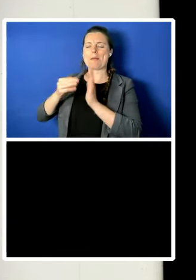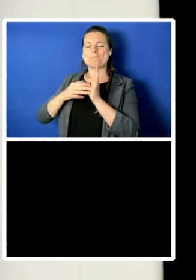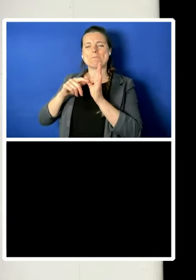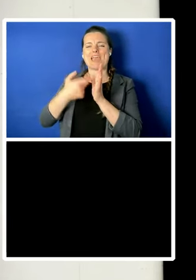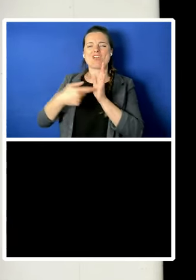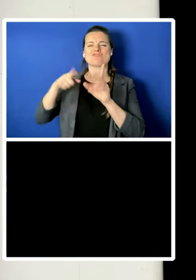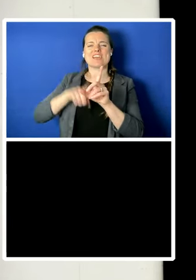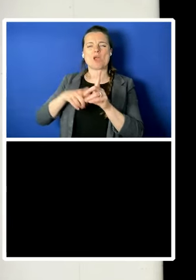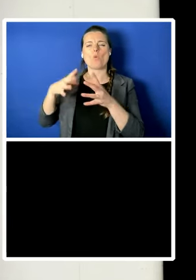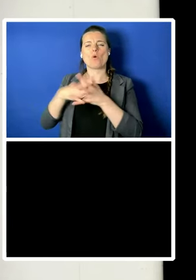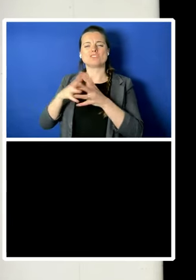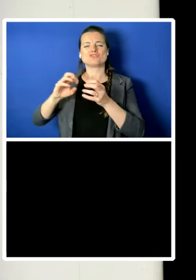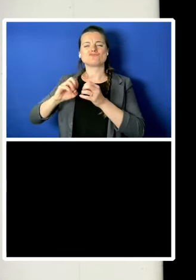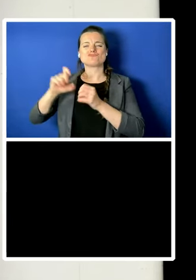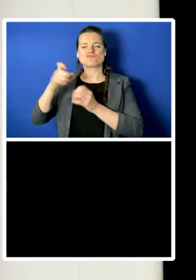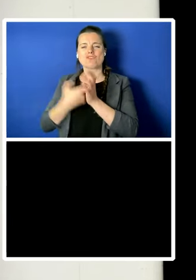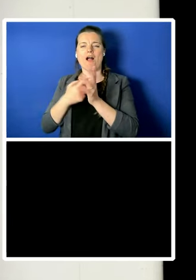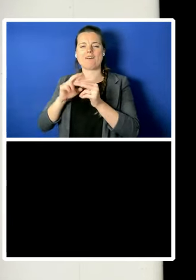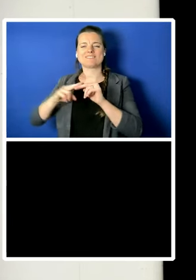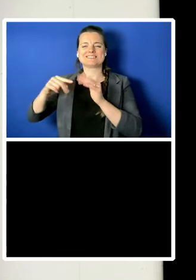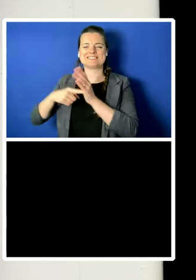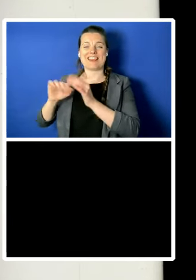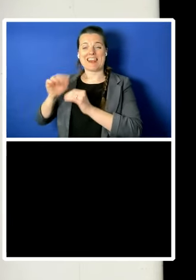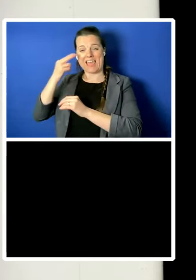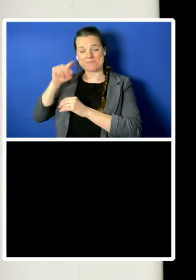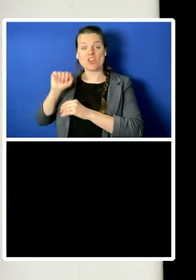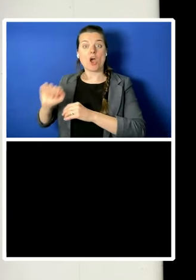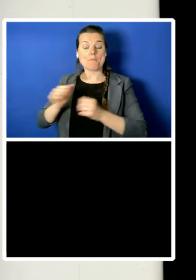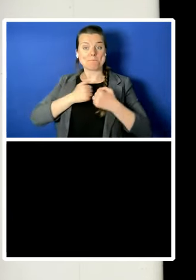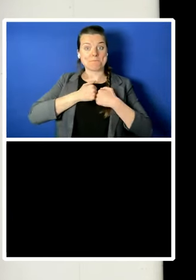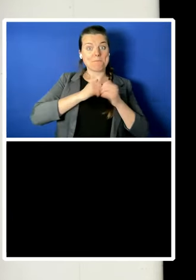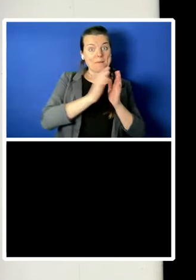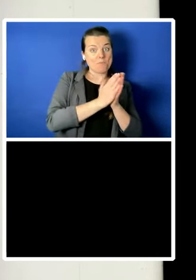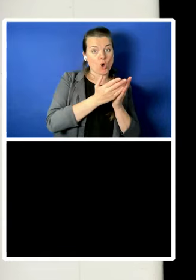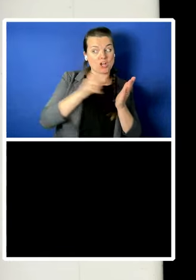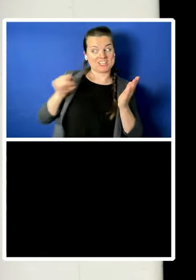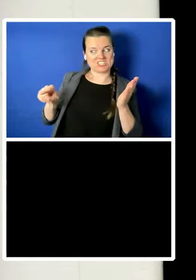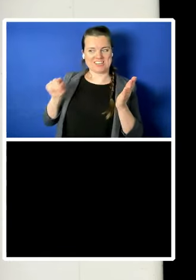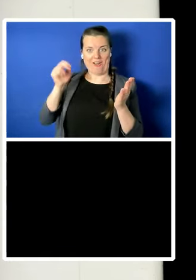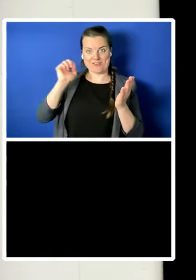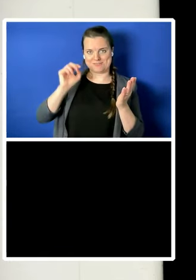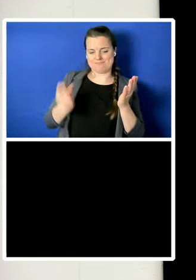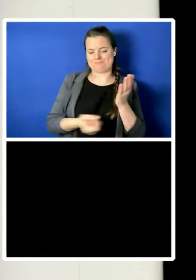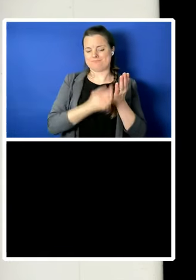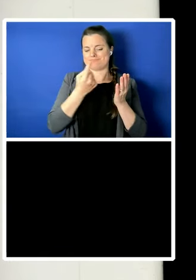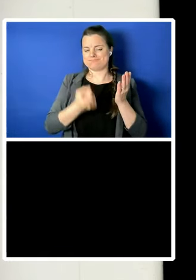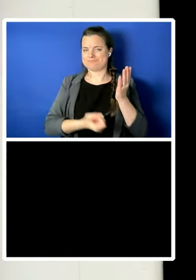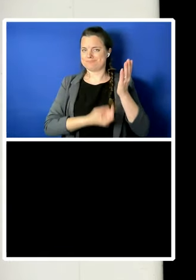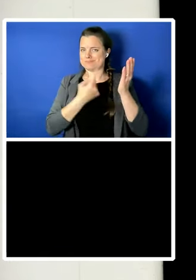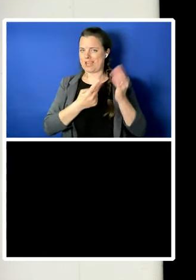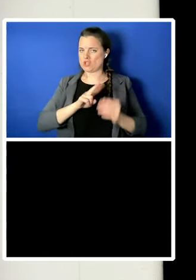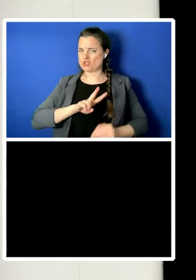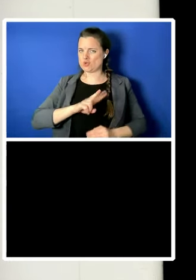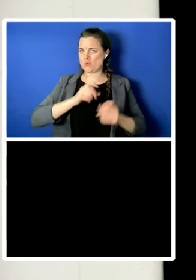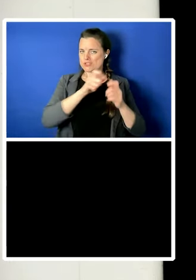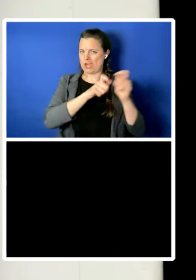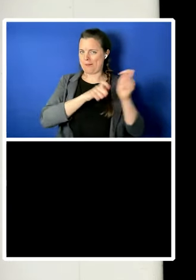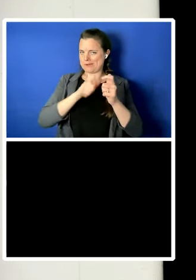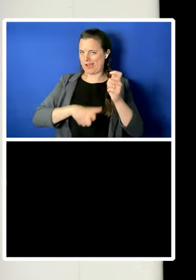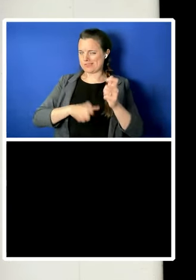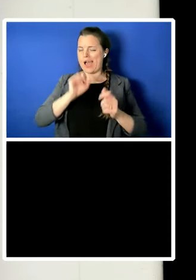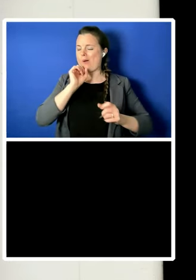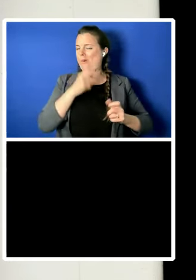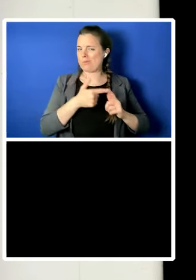in chapters one and five. I'll say no more than that. But she is a very important person